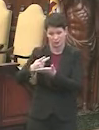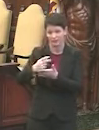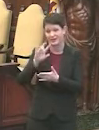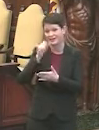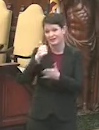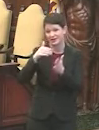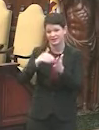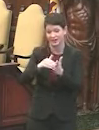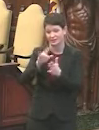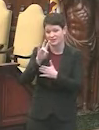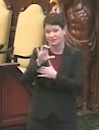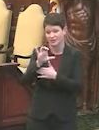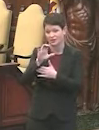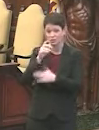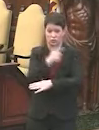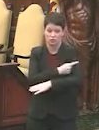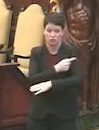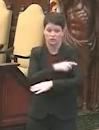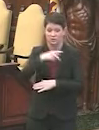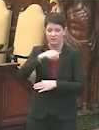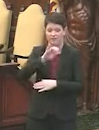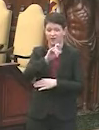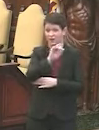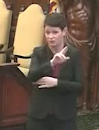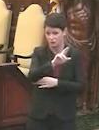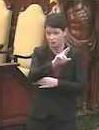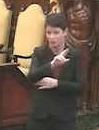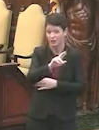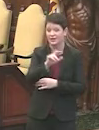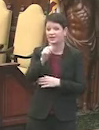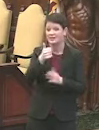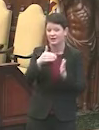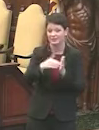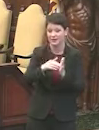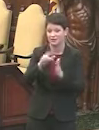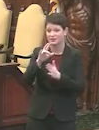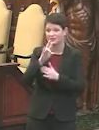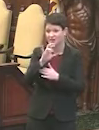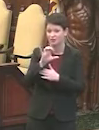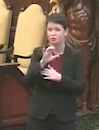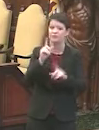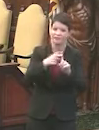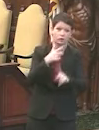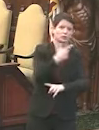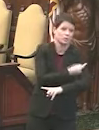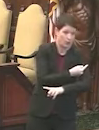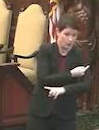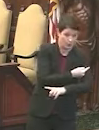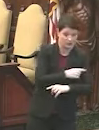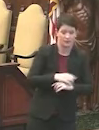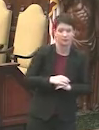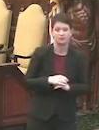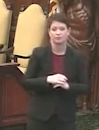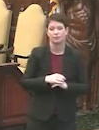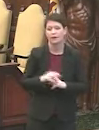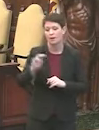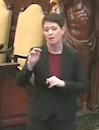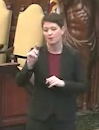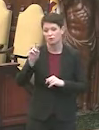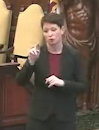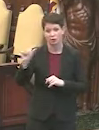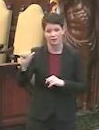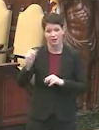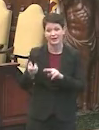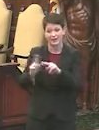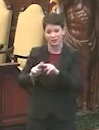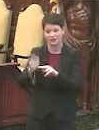approximately 10,700 doses of the Pfizer vaccine. That's 10,700 first doses. And the Moderna vaccine, was